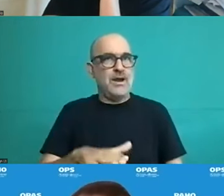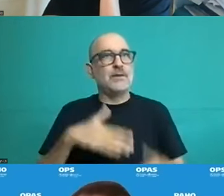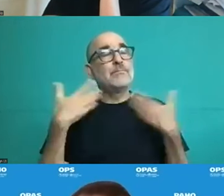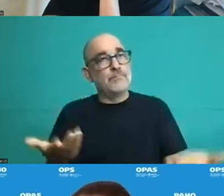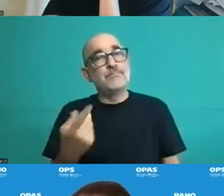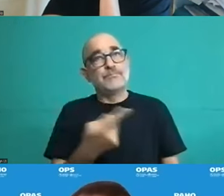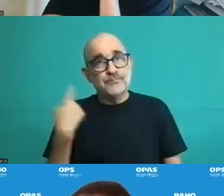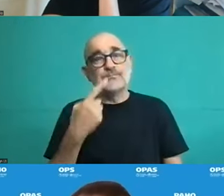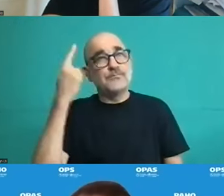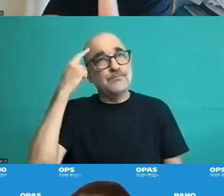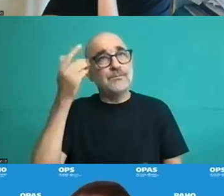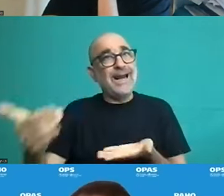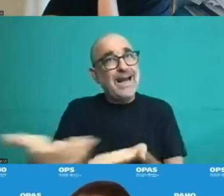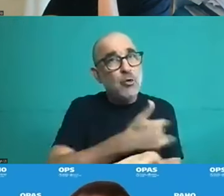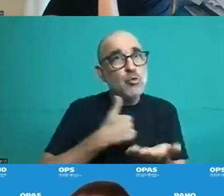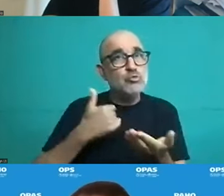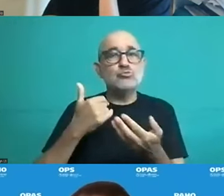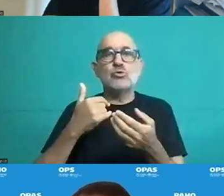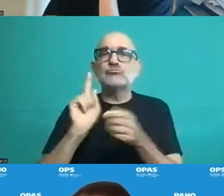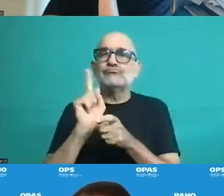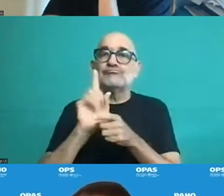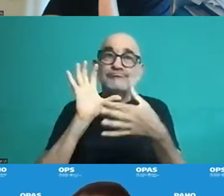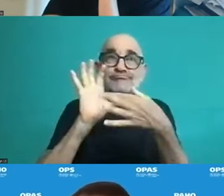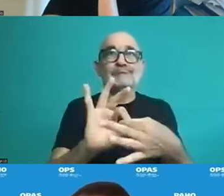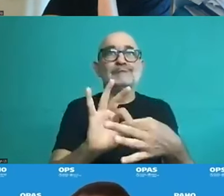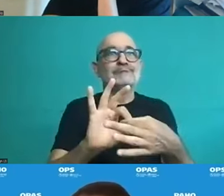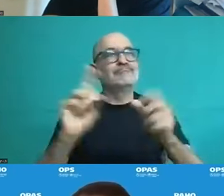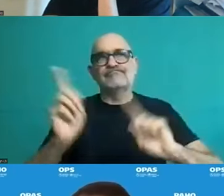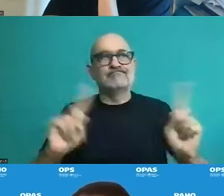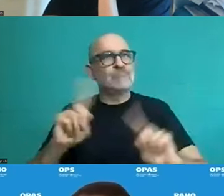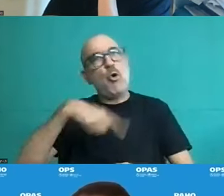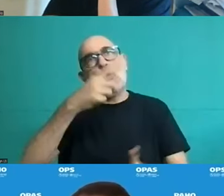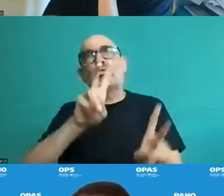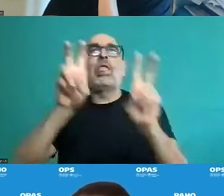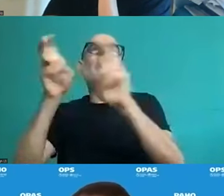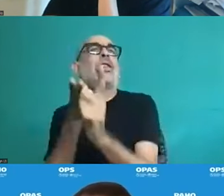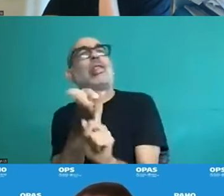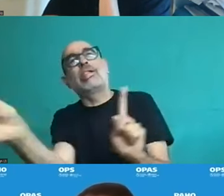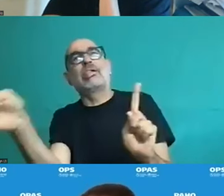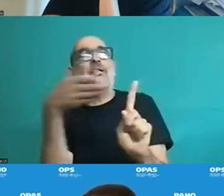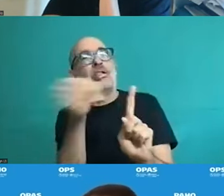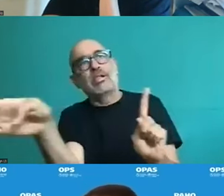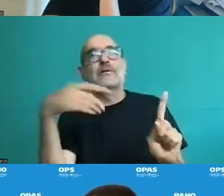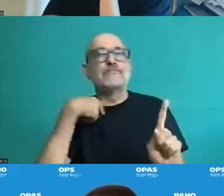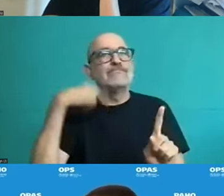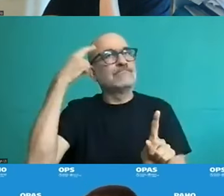Another important thing that was mentioned in Colombia and also in other countries, the complementary health plans have become